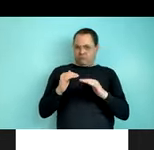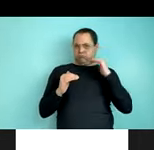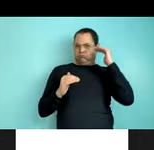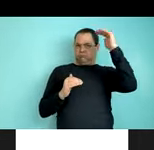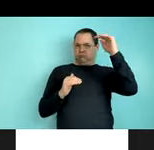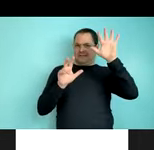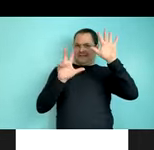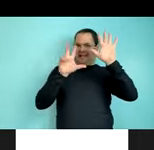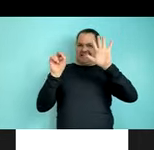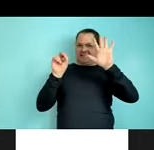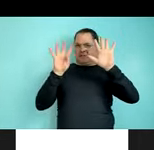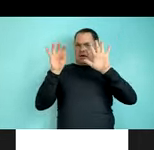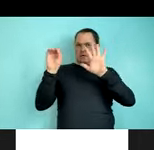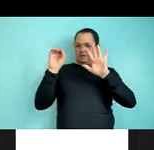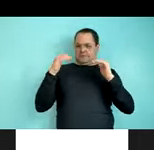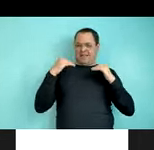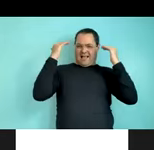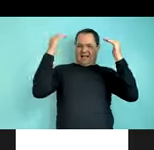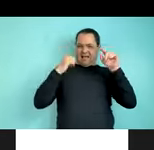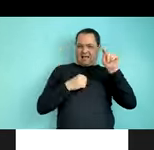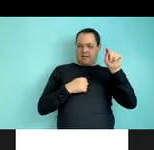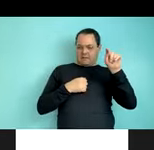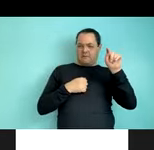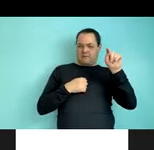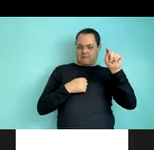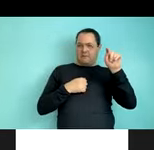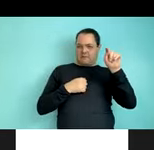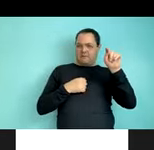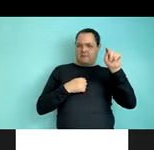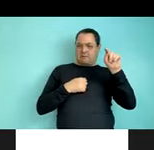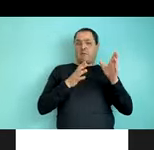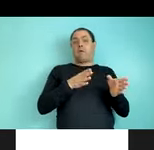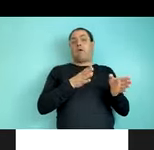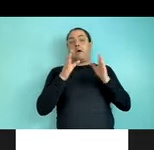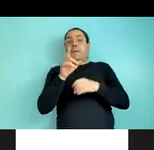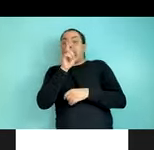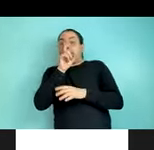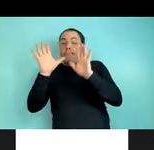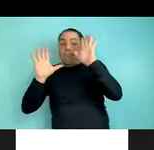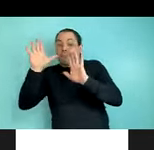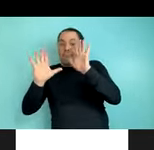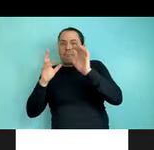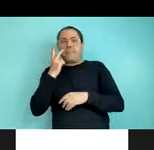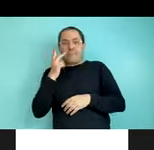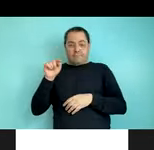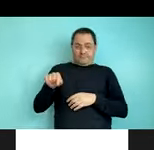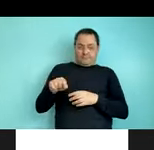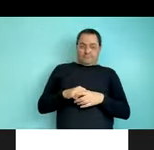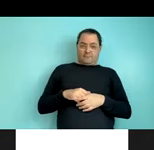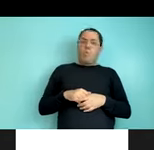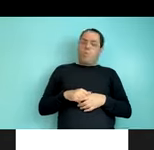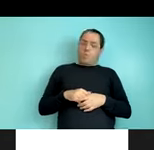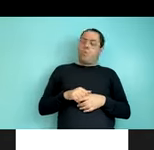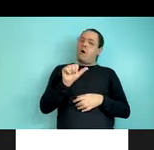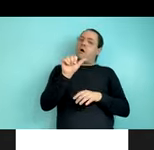from each other. Now let's look at the picture from silent gestures. We also see that the noun first order is